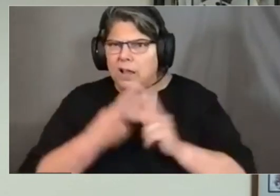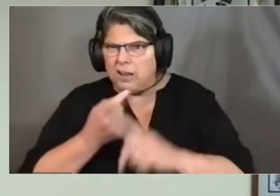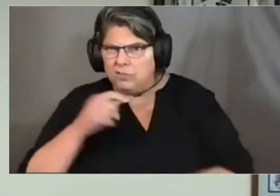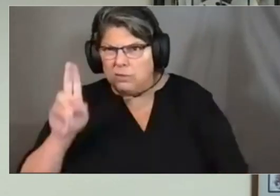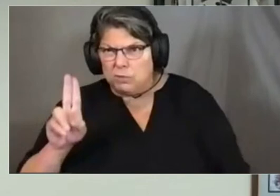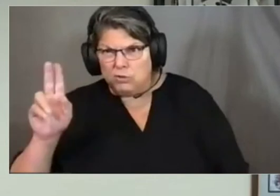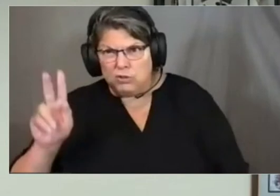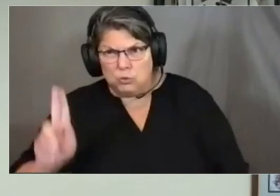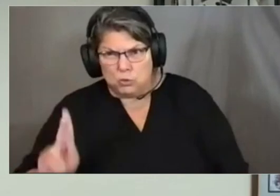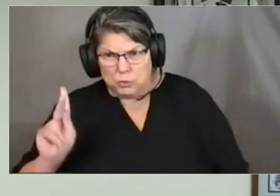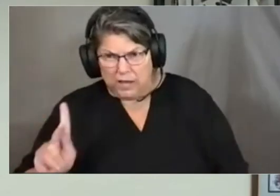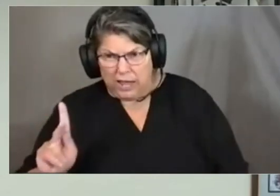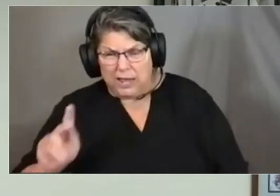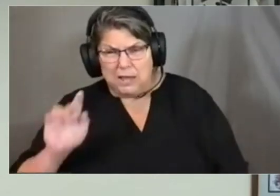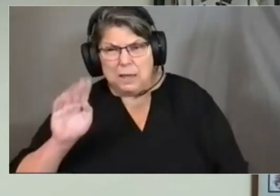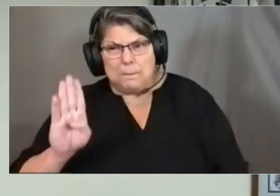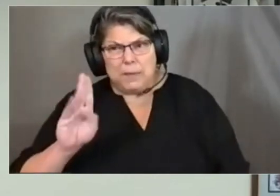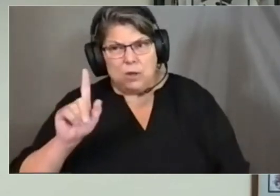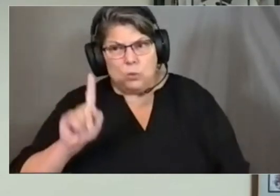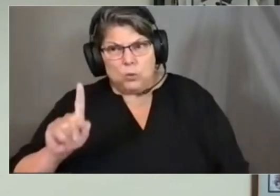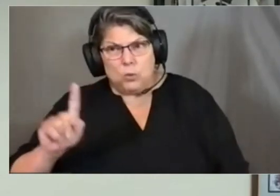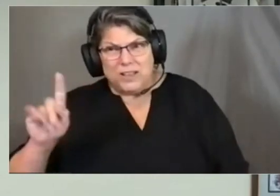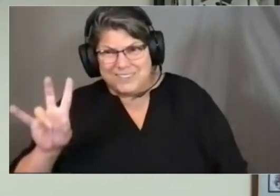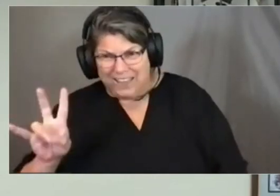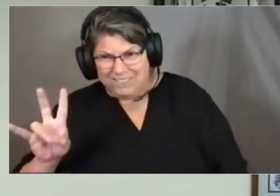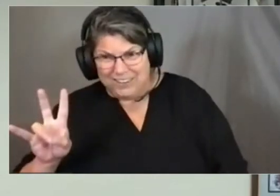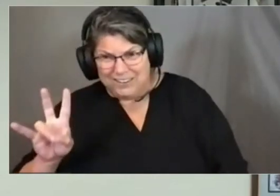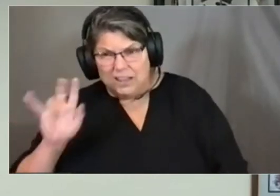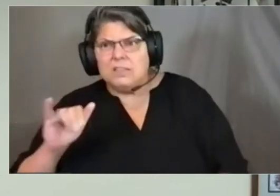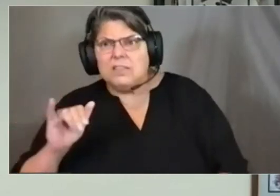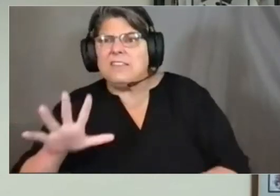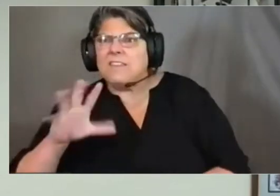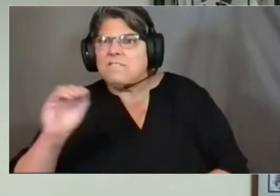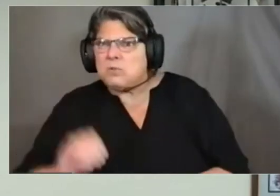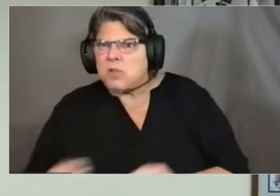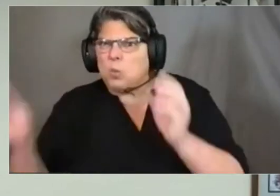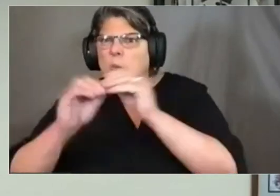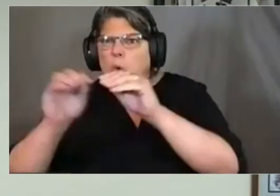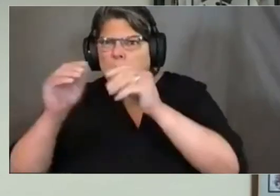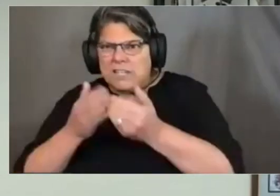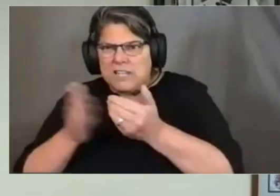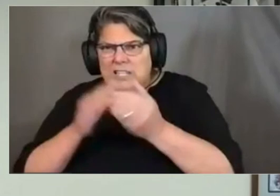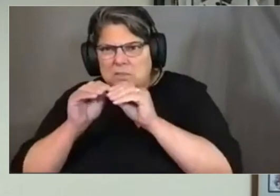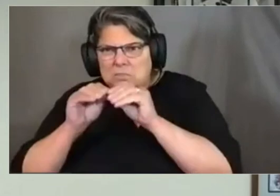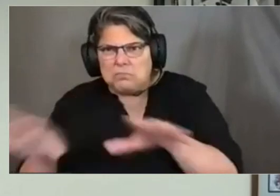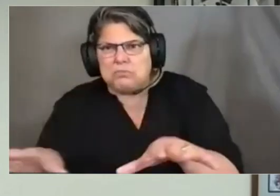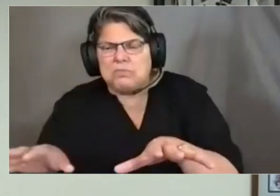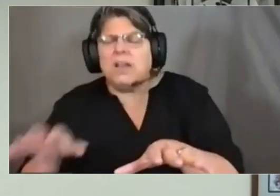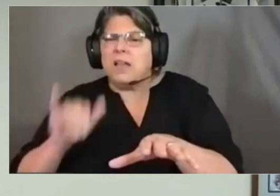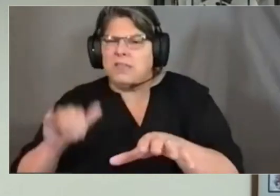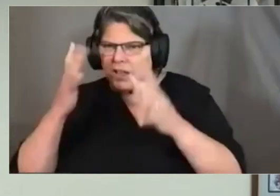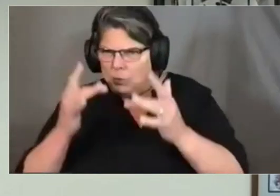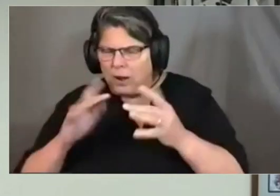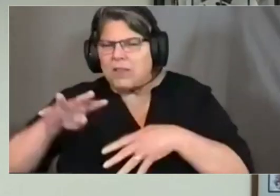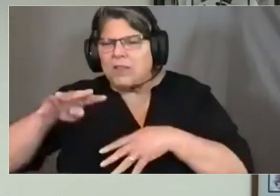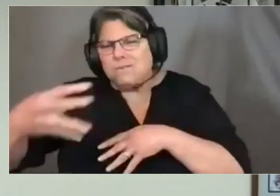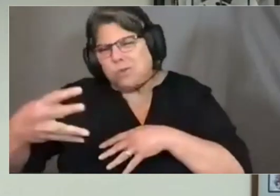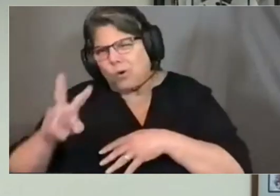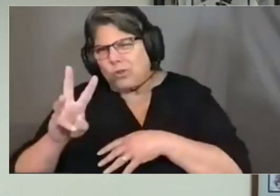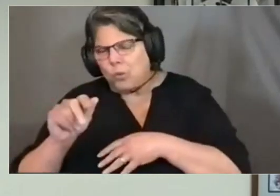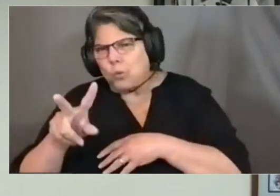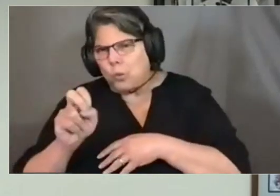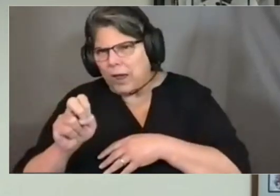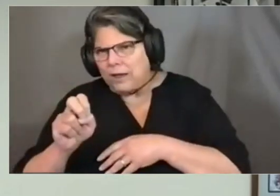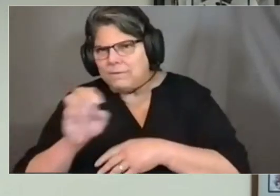.1.7, which is 50% more transmissible and is felt to be the reason for the current fourth wave on the East